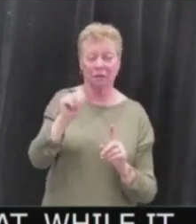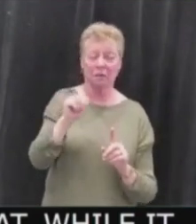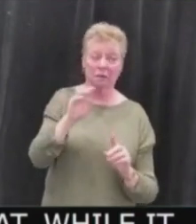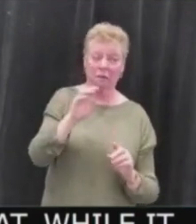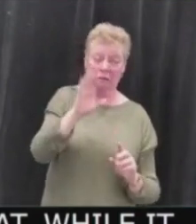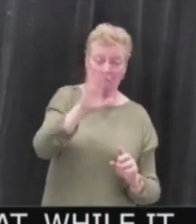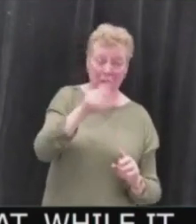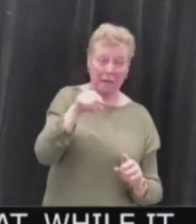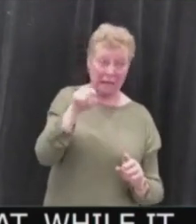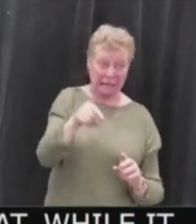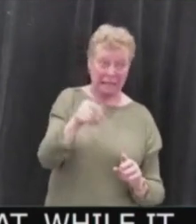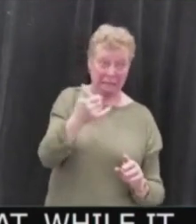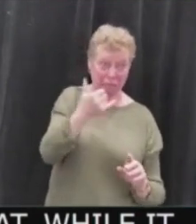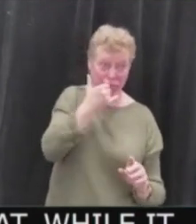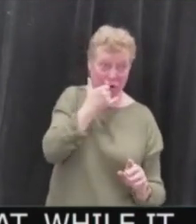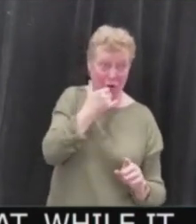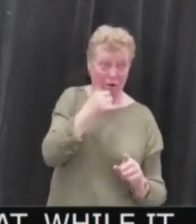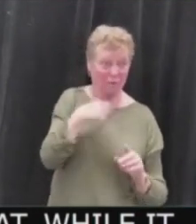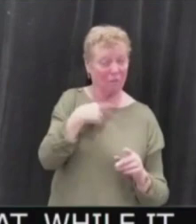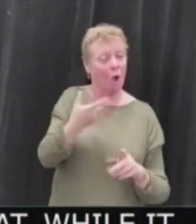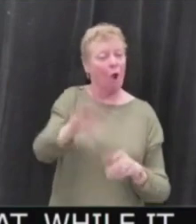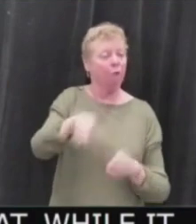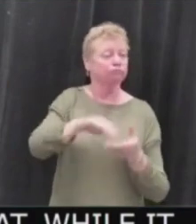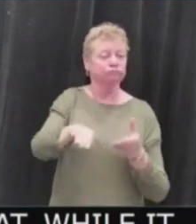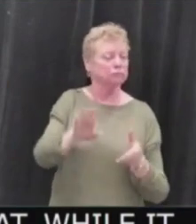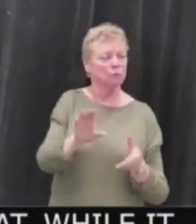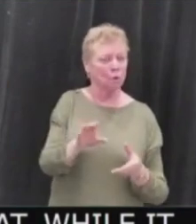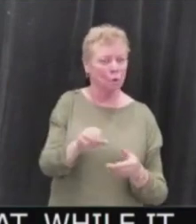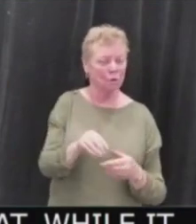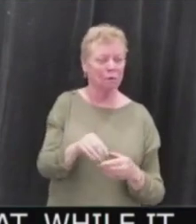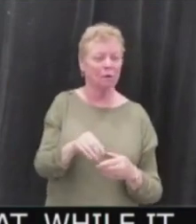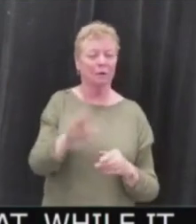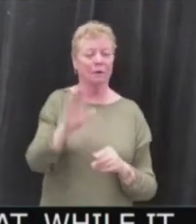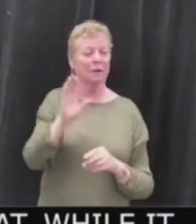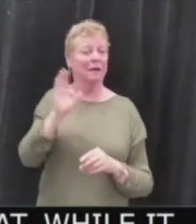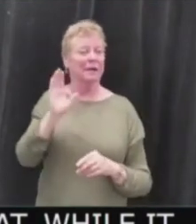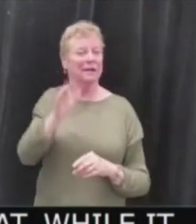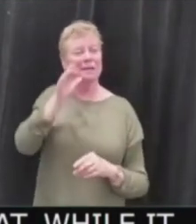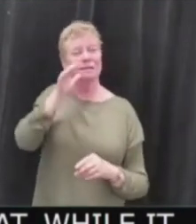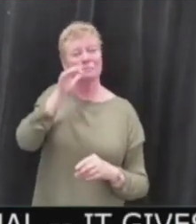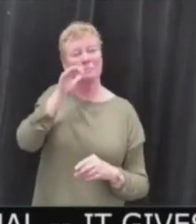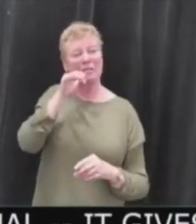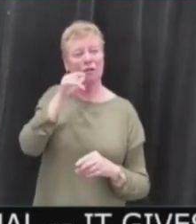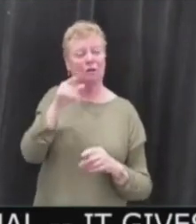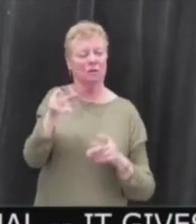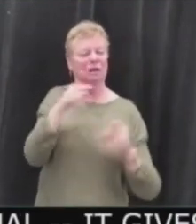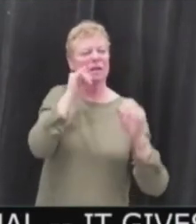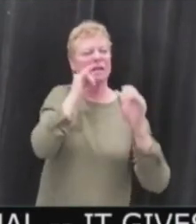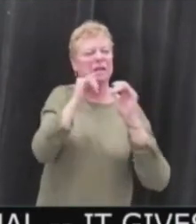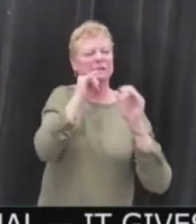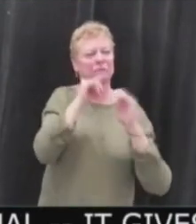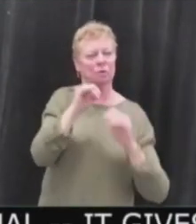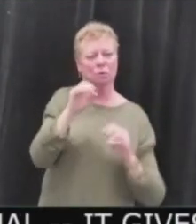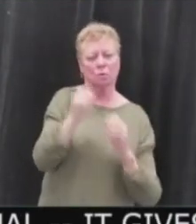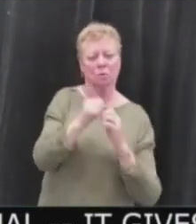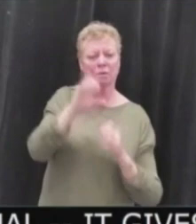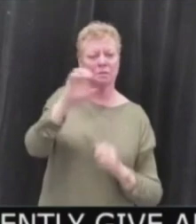did, but at least gives some background. And years later, his mother would subsequently give an interview with the CBC and talk about that.